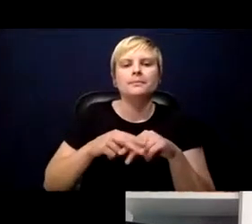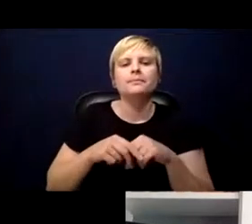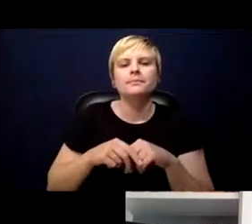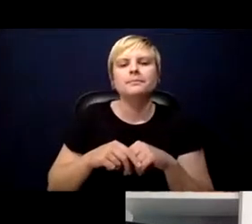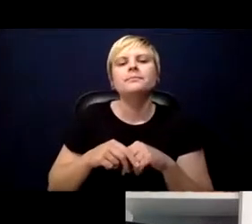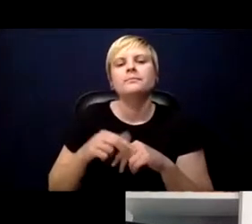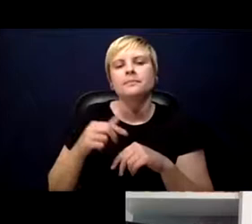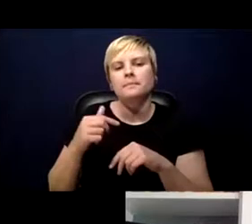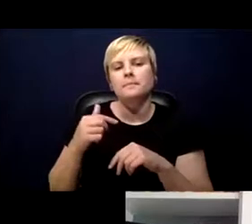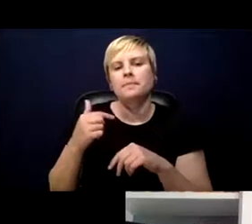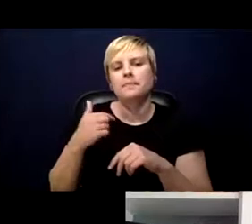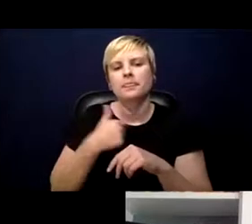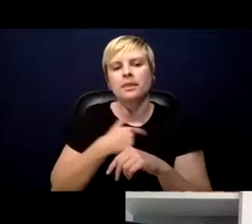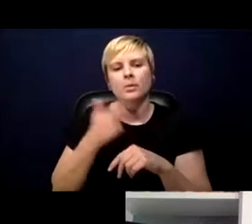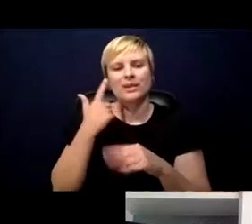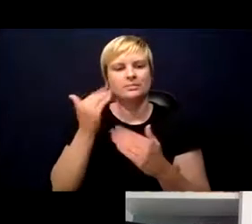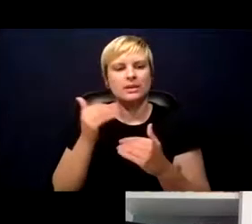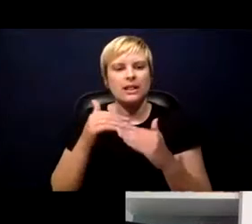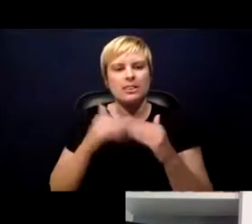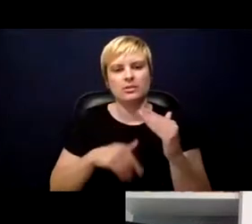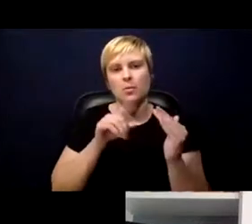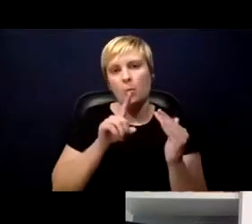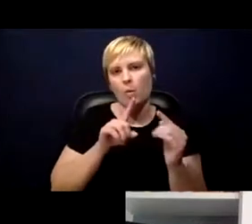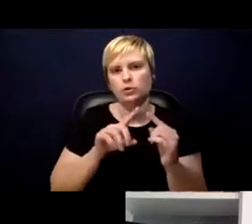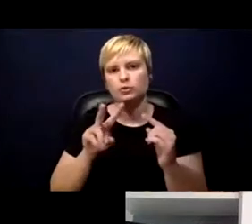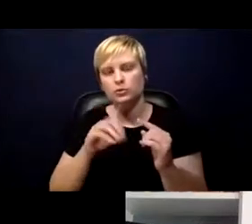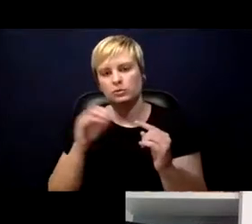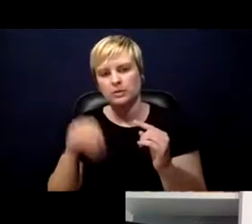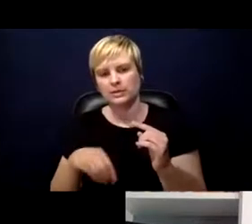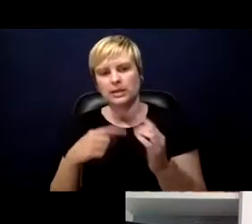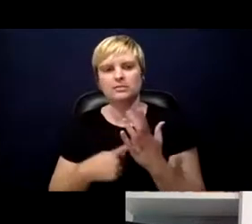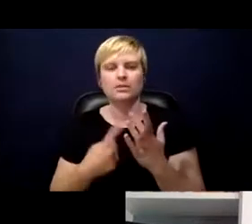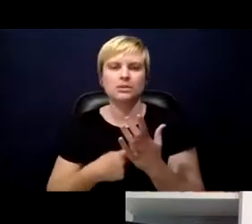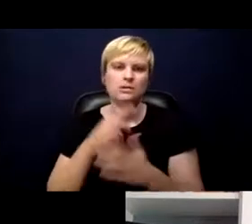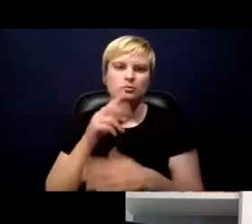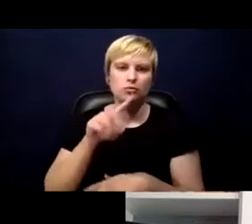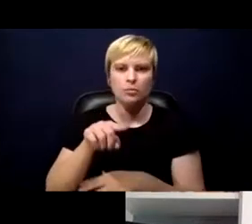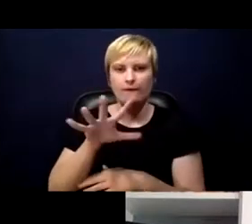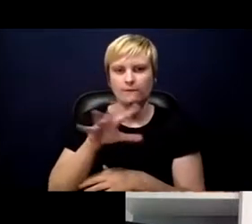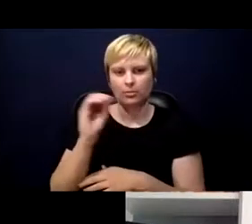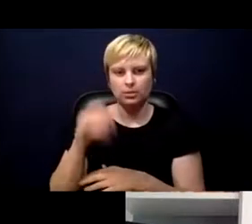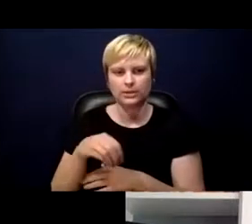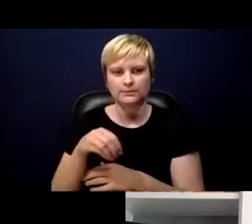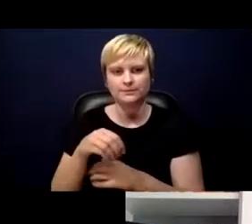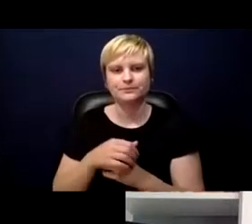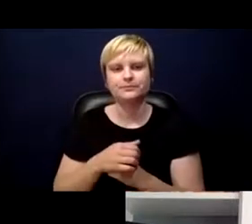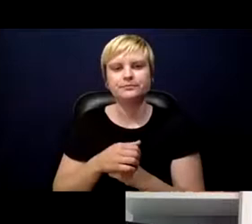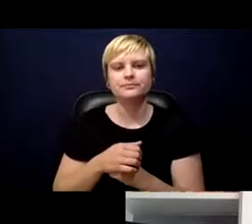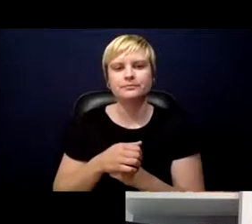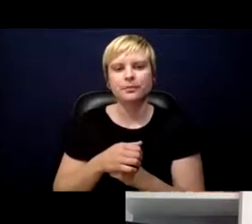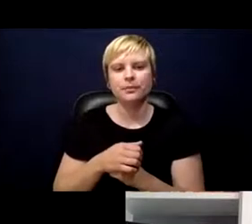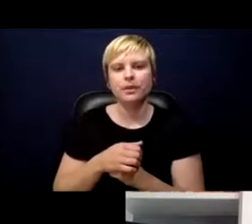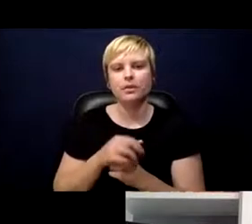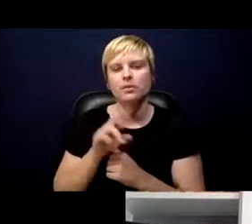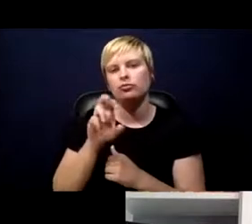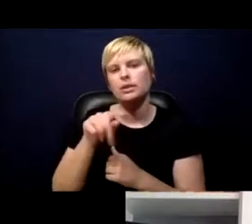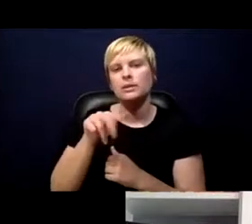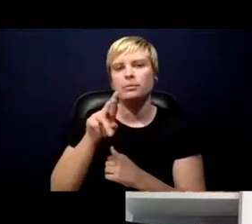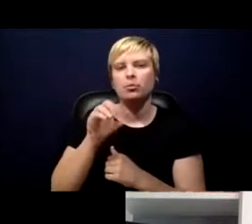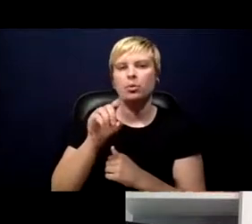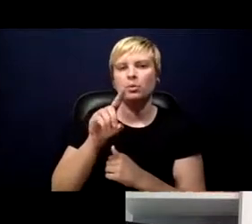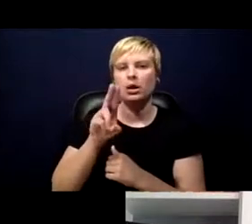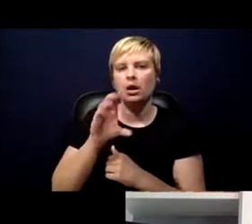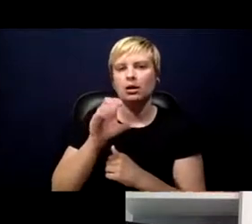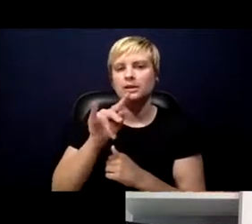% of people less than 2%, but sometimes with 2.5%. Reproductive numbers is the number of, if someone is